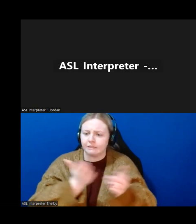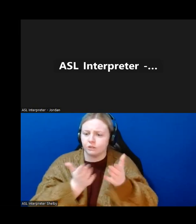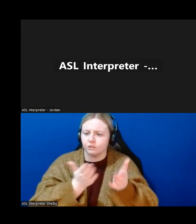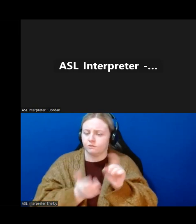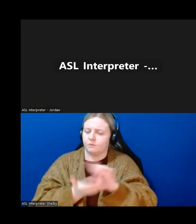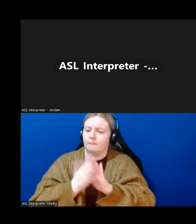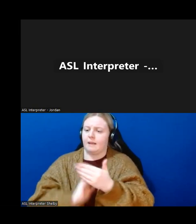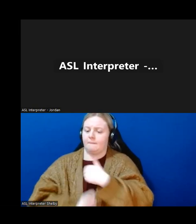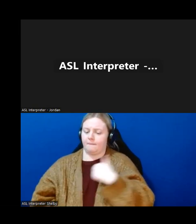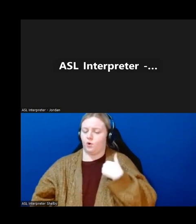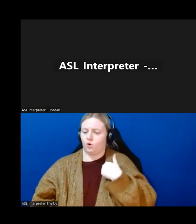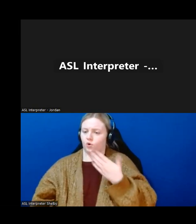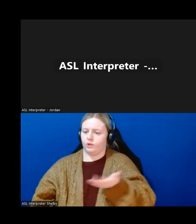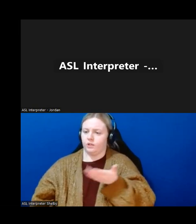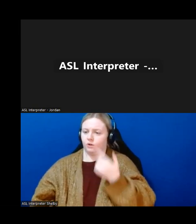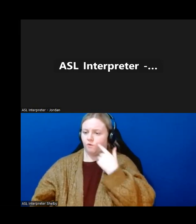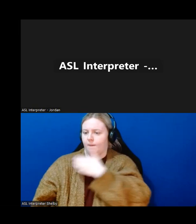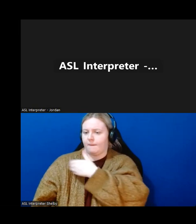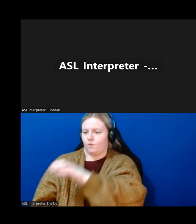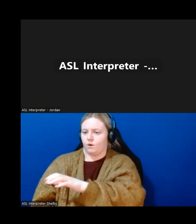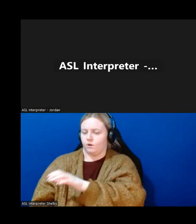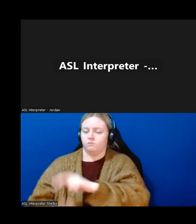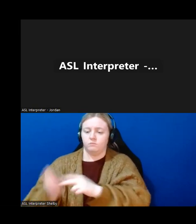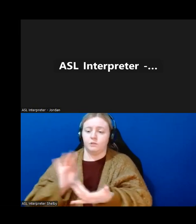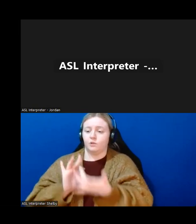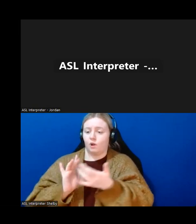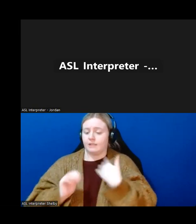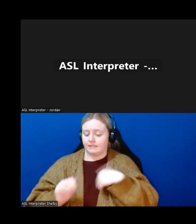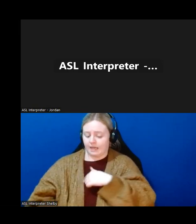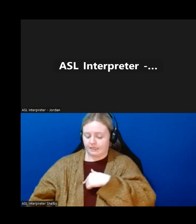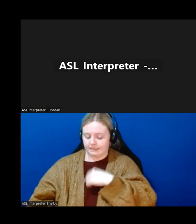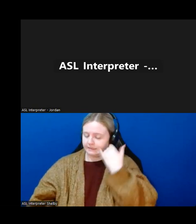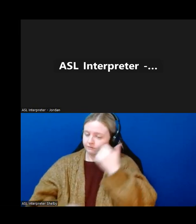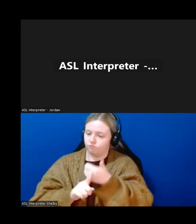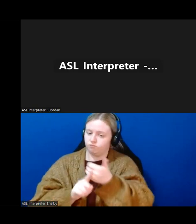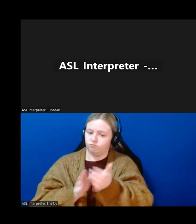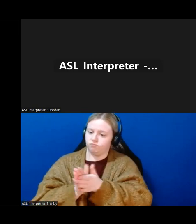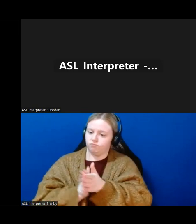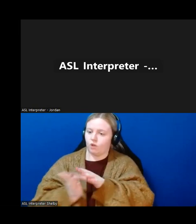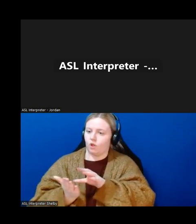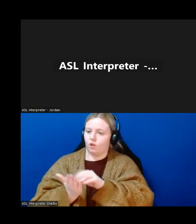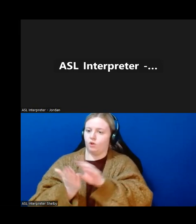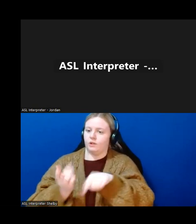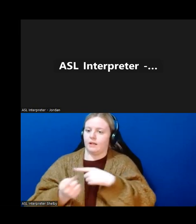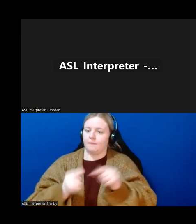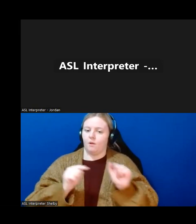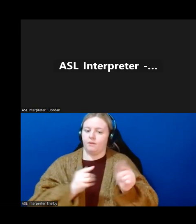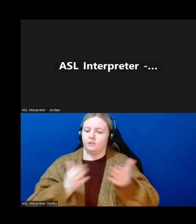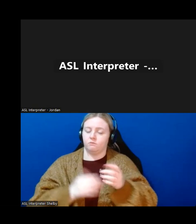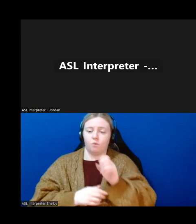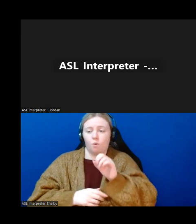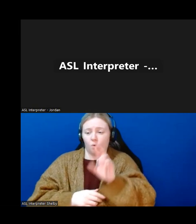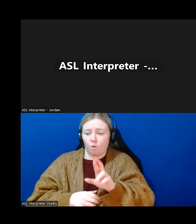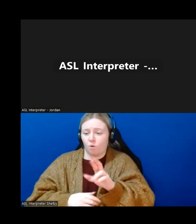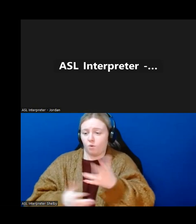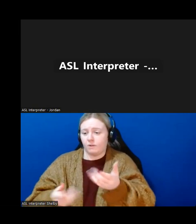a member of Empower. So reach out to us for sure if you want to learn about any more of these services. Or if you want to just come